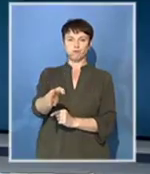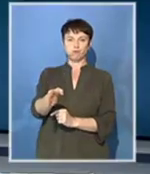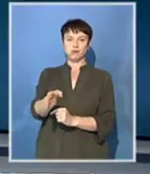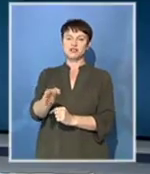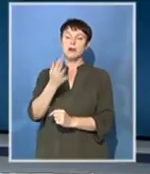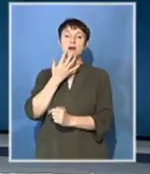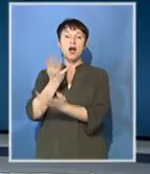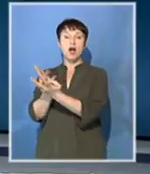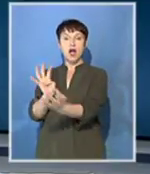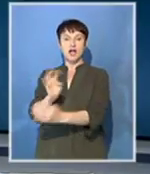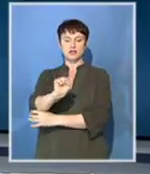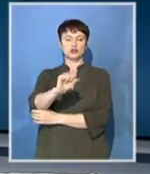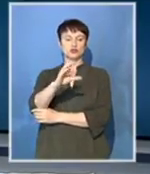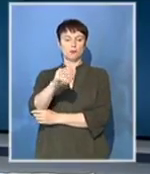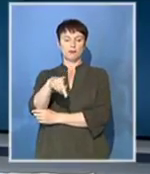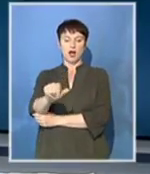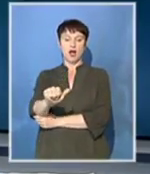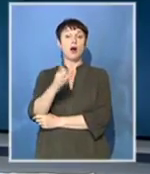on Wednesday and Thursday.